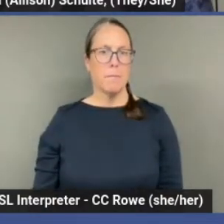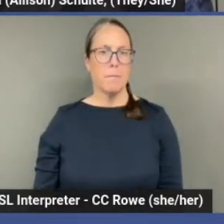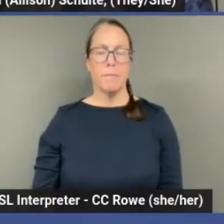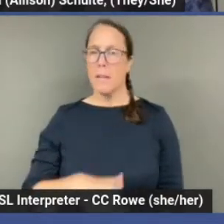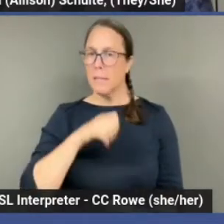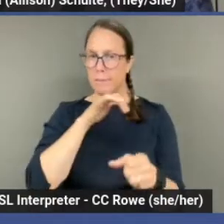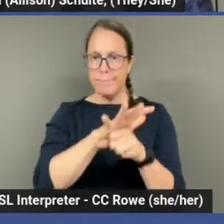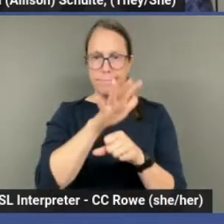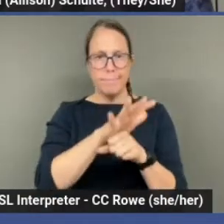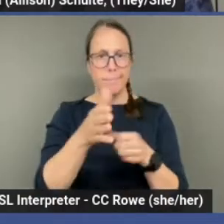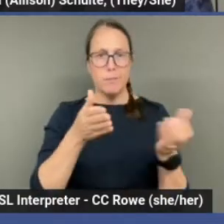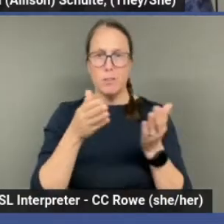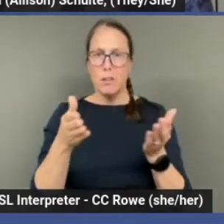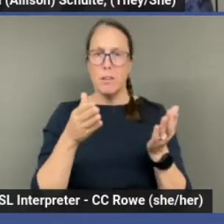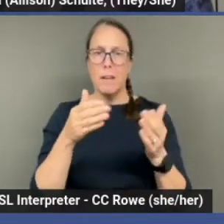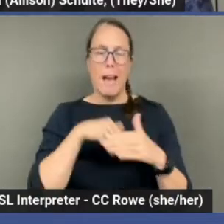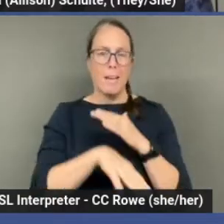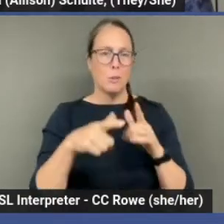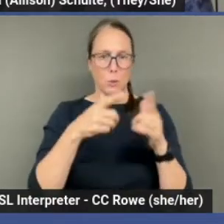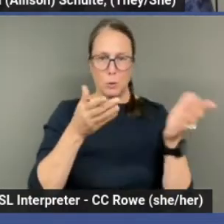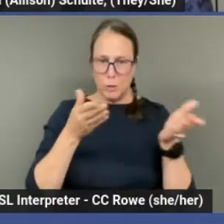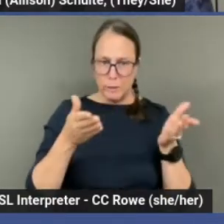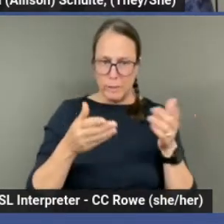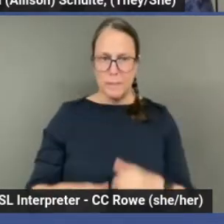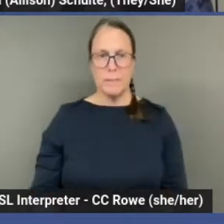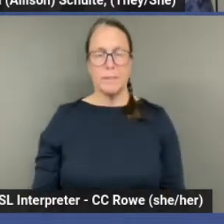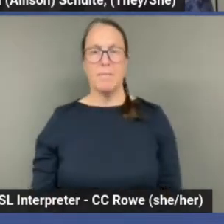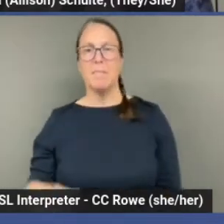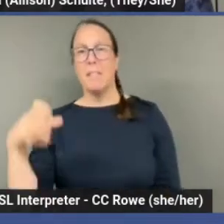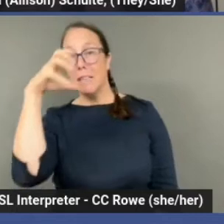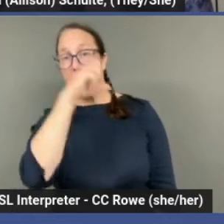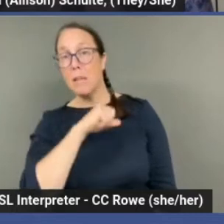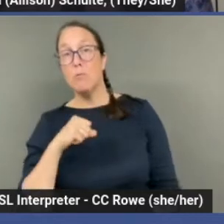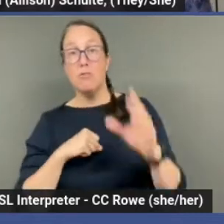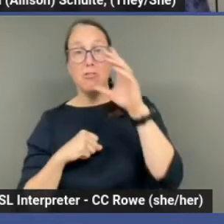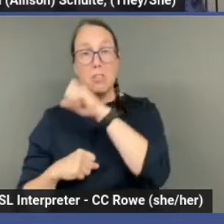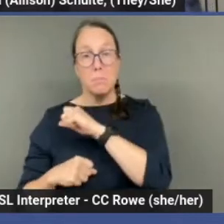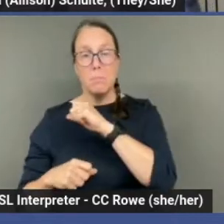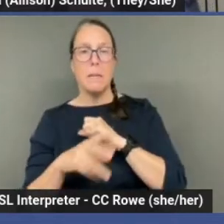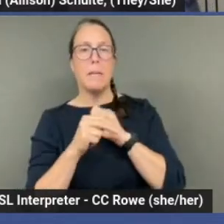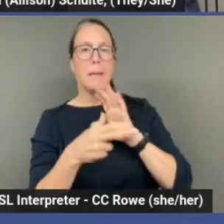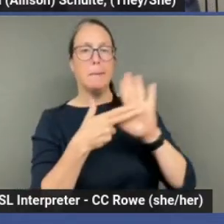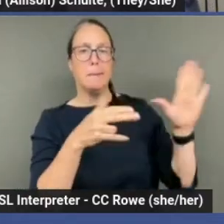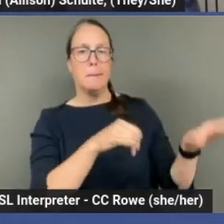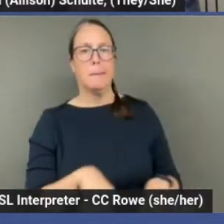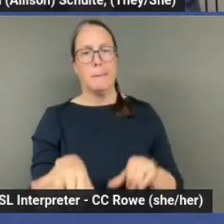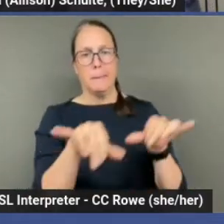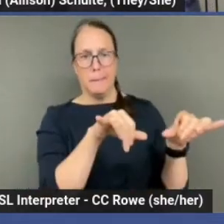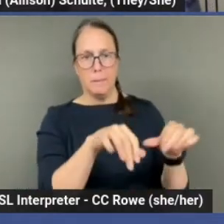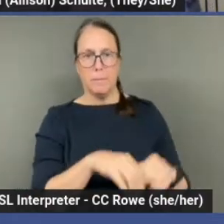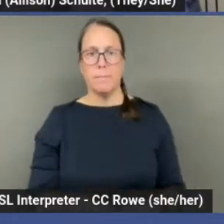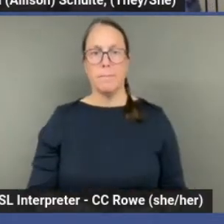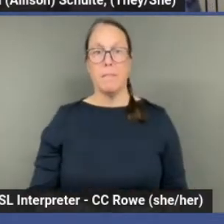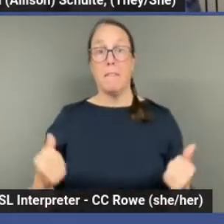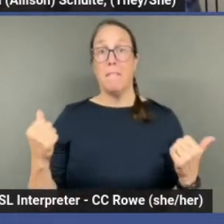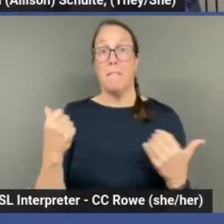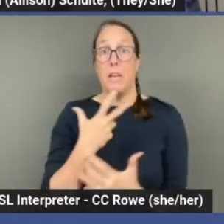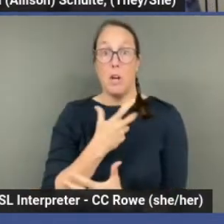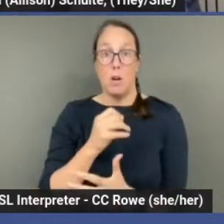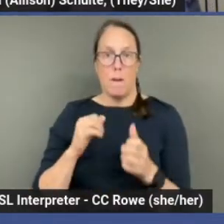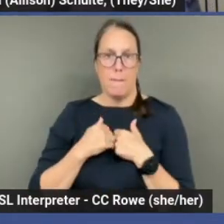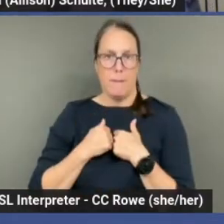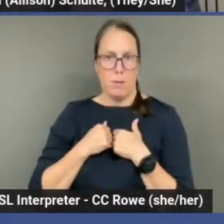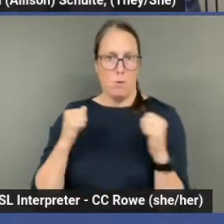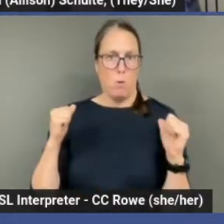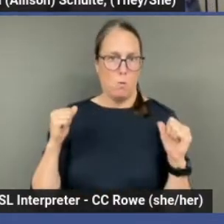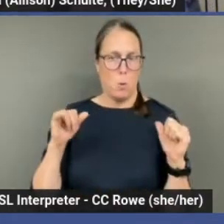limited access to services, assumptions and stereotypes, um, fear of disclosure. That's